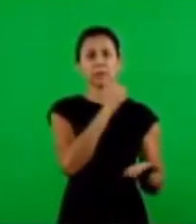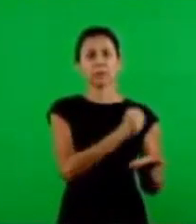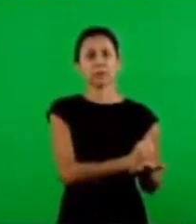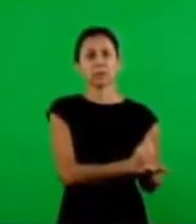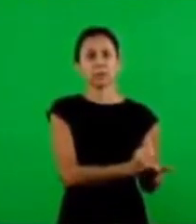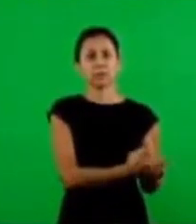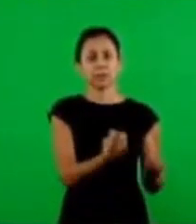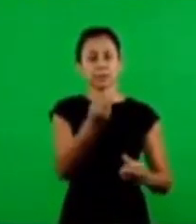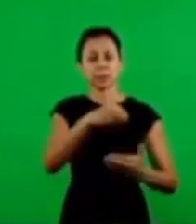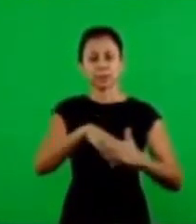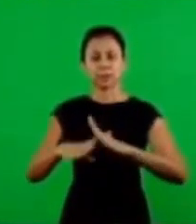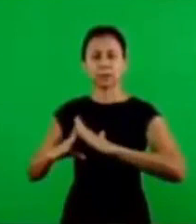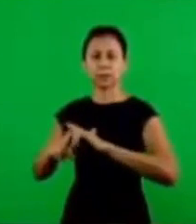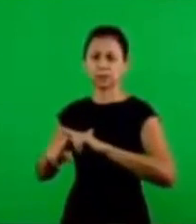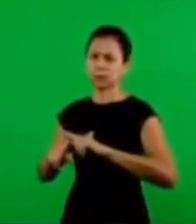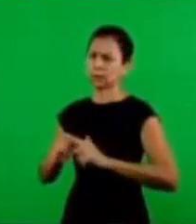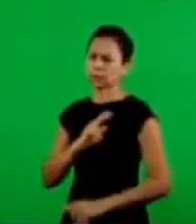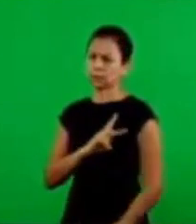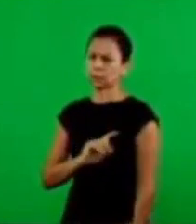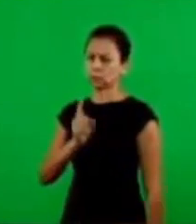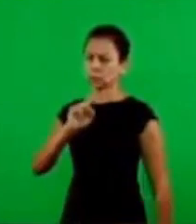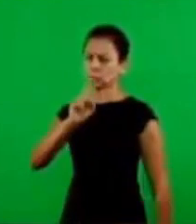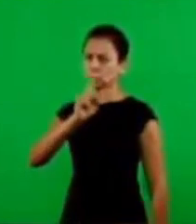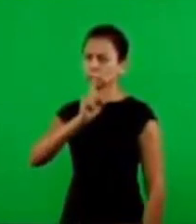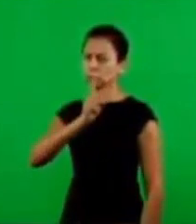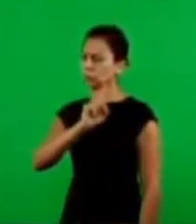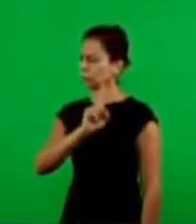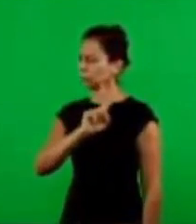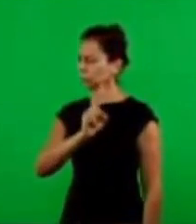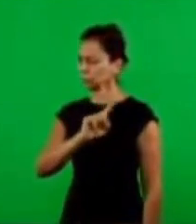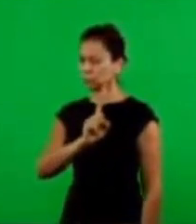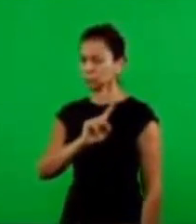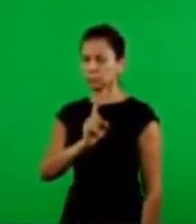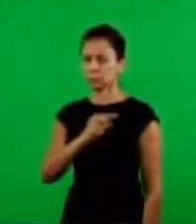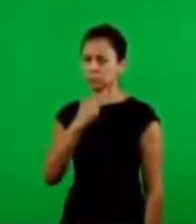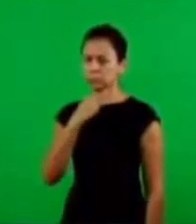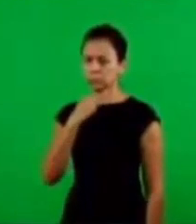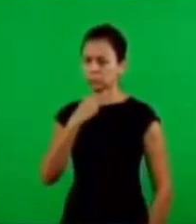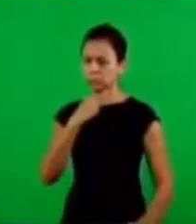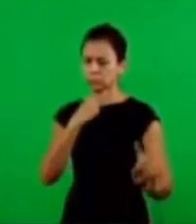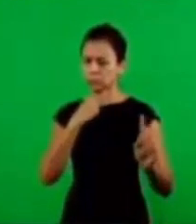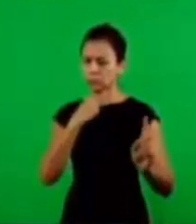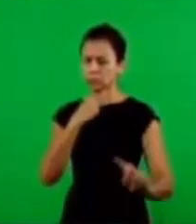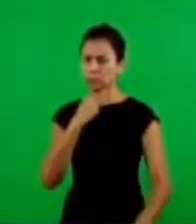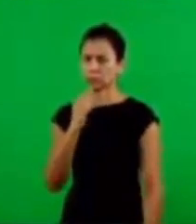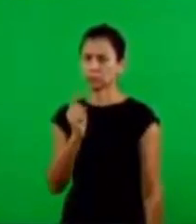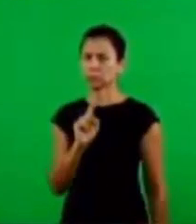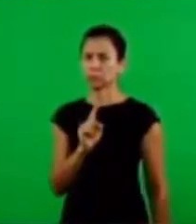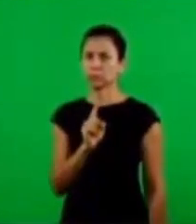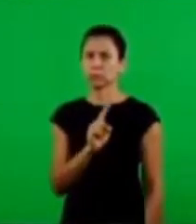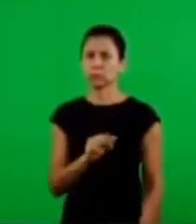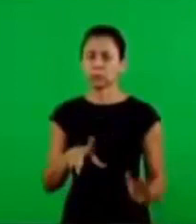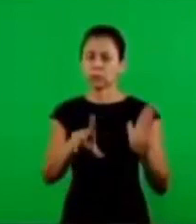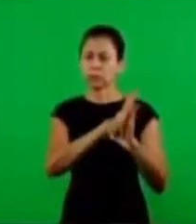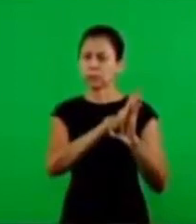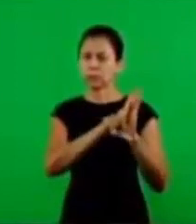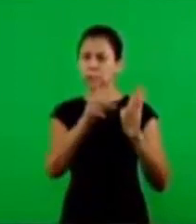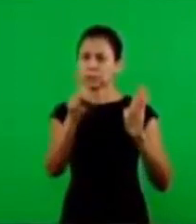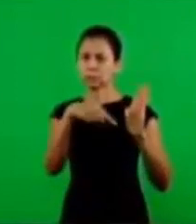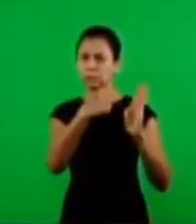Testament to enter into the life of the church. And Paul said, no, no, it's not like this, because we are no longer